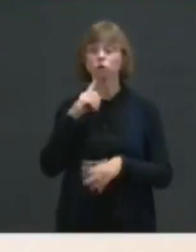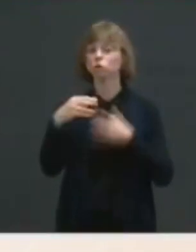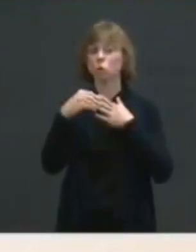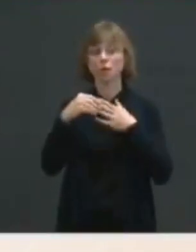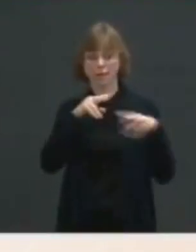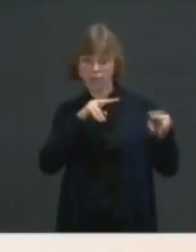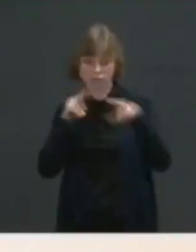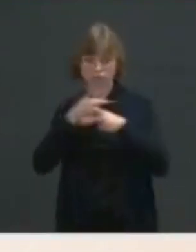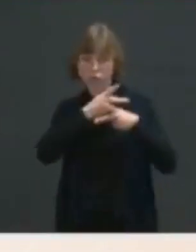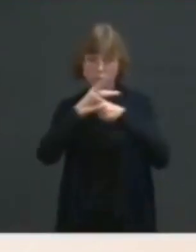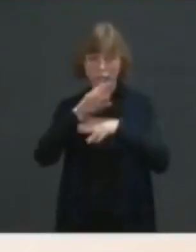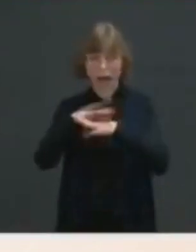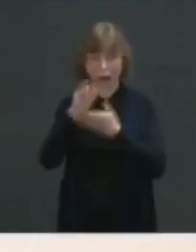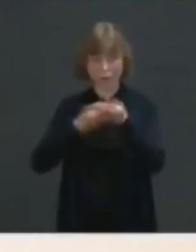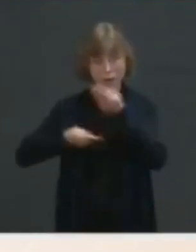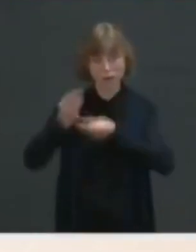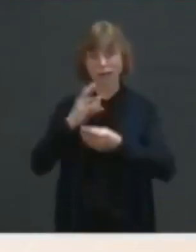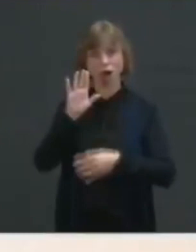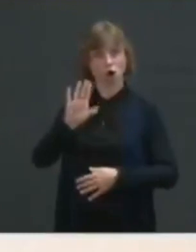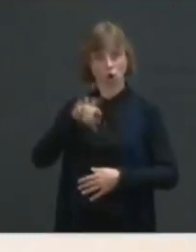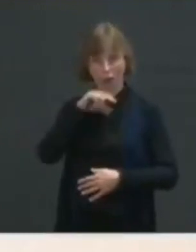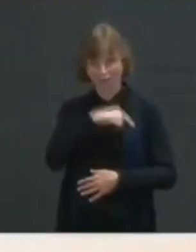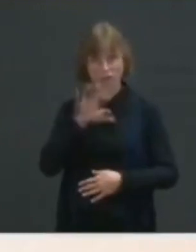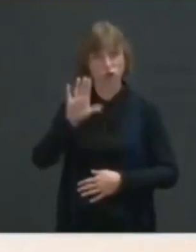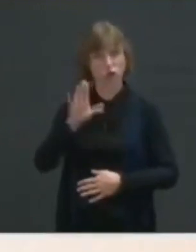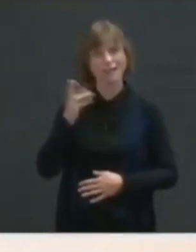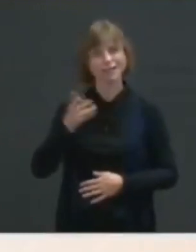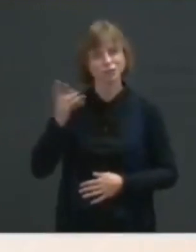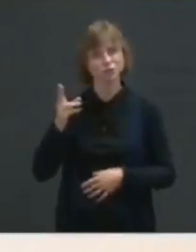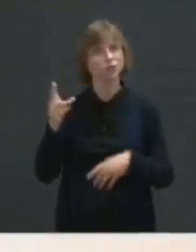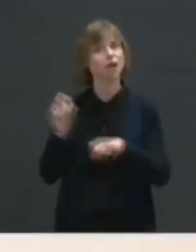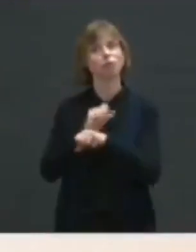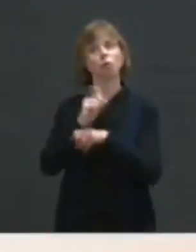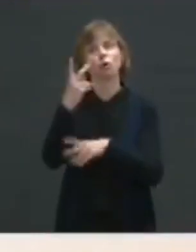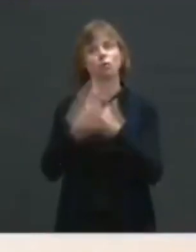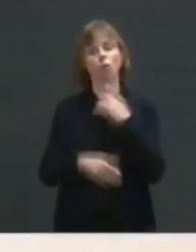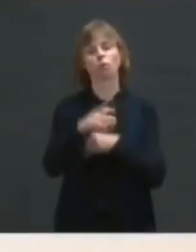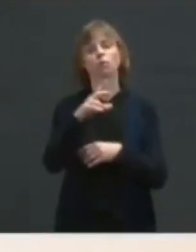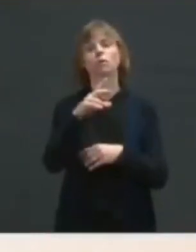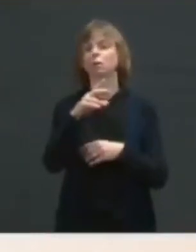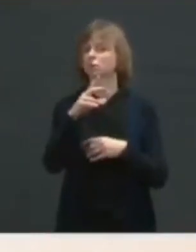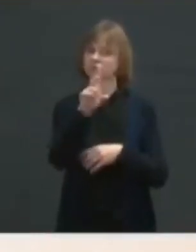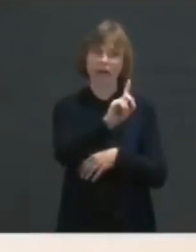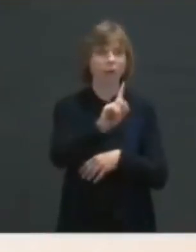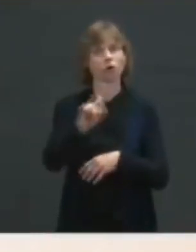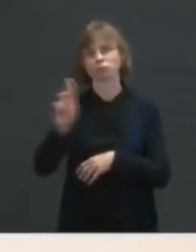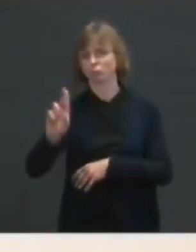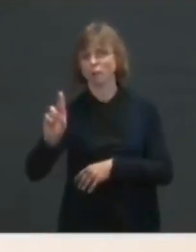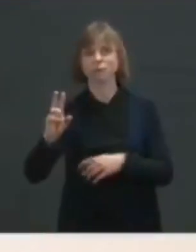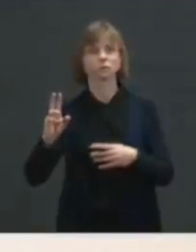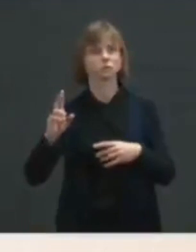and that her qualifications, her history of working across the aisle with people from different groups